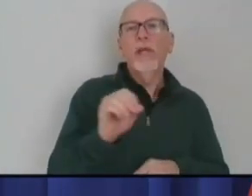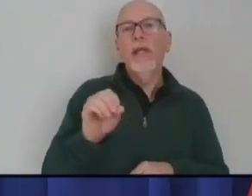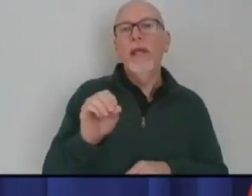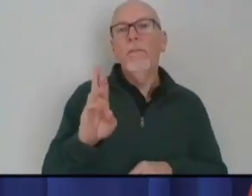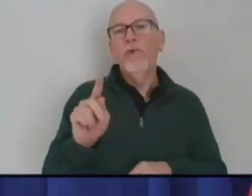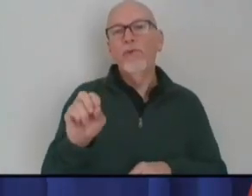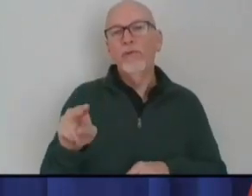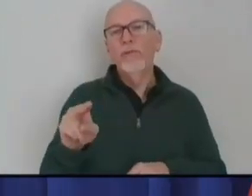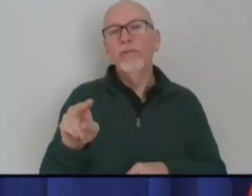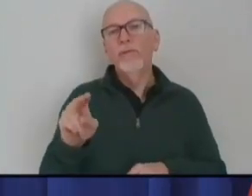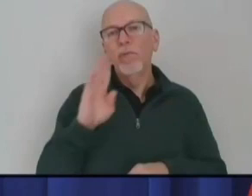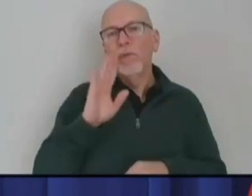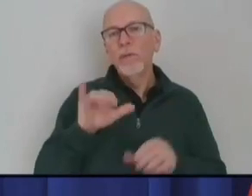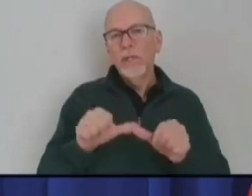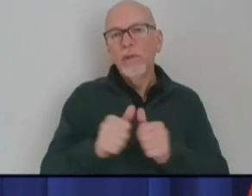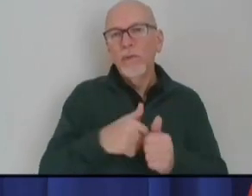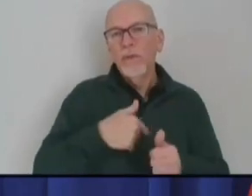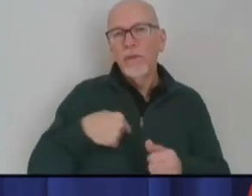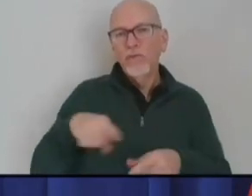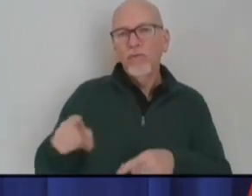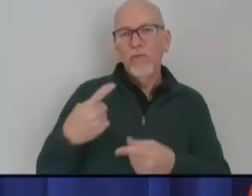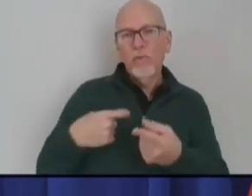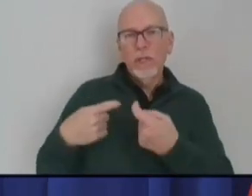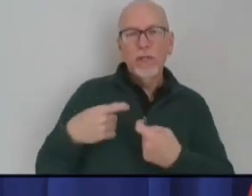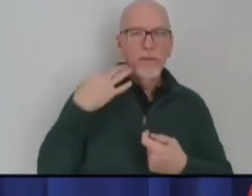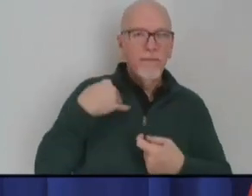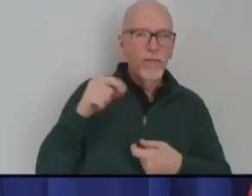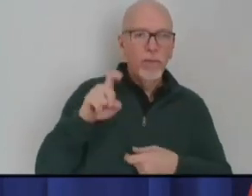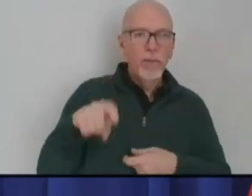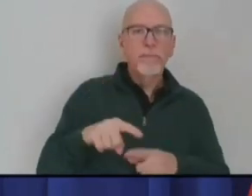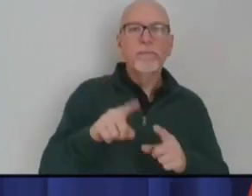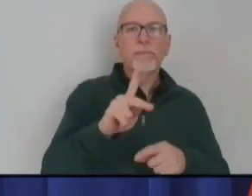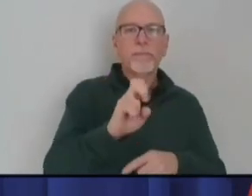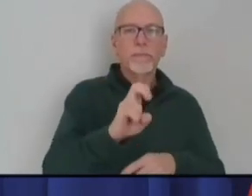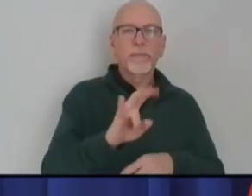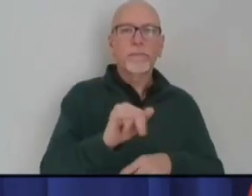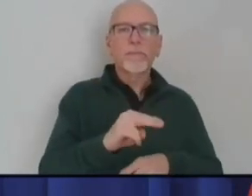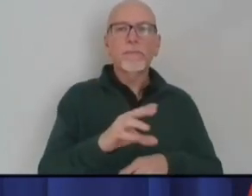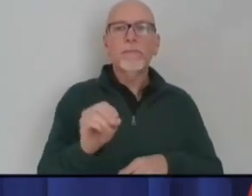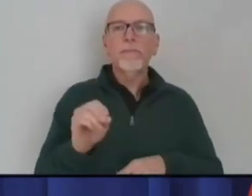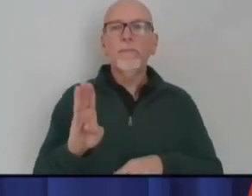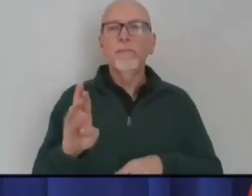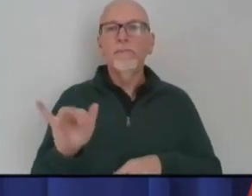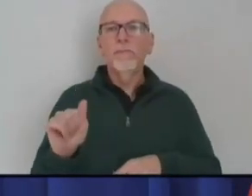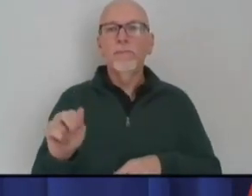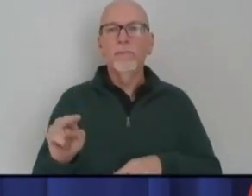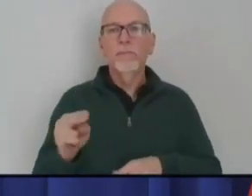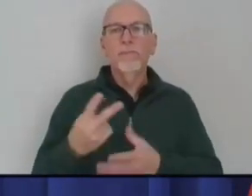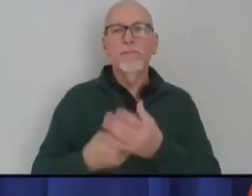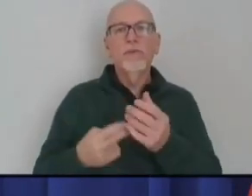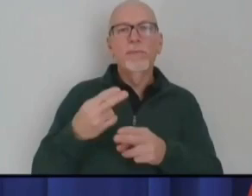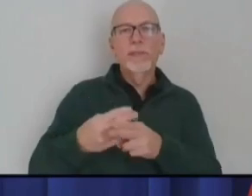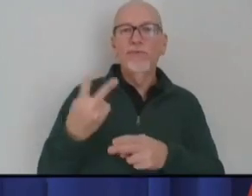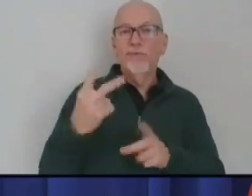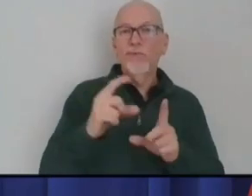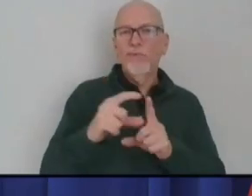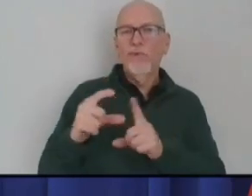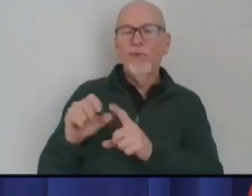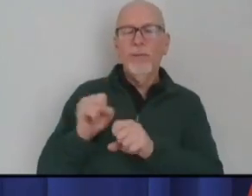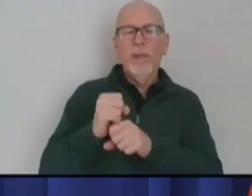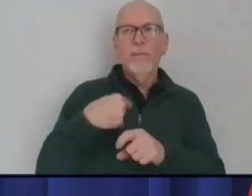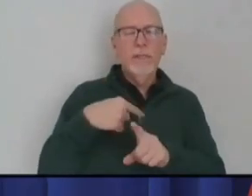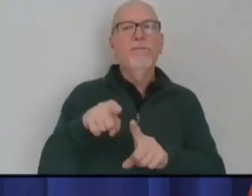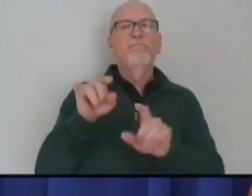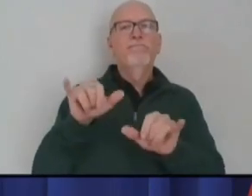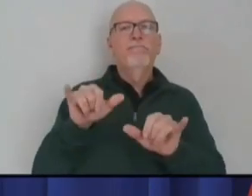be staying with us during the Q&A portion. But Kevin and Brian mentioned two words that kind of stick out. One